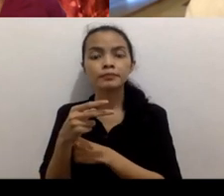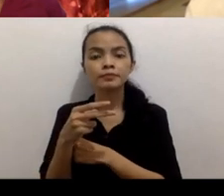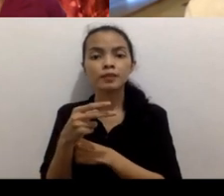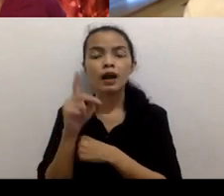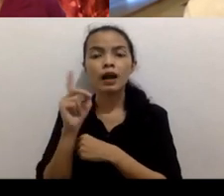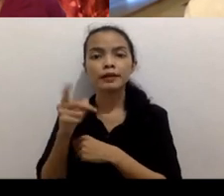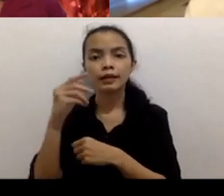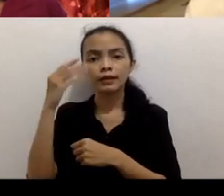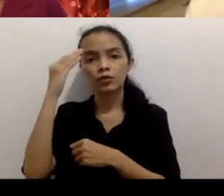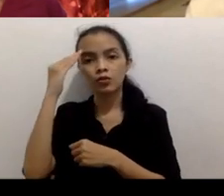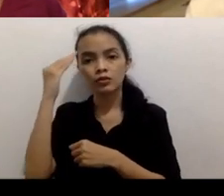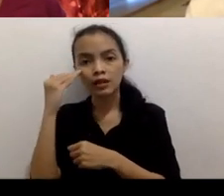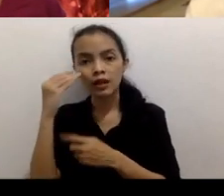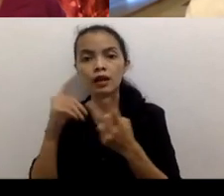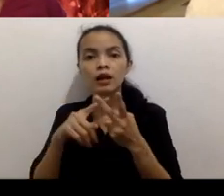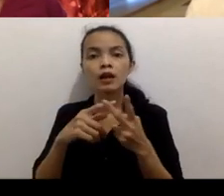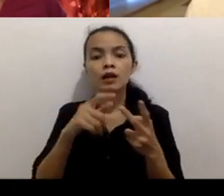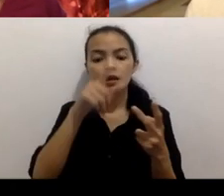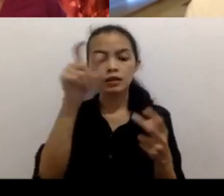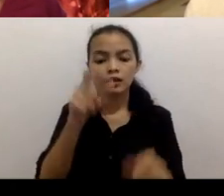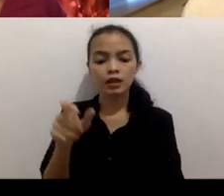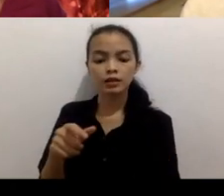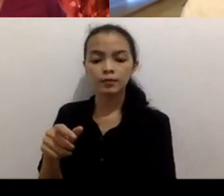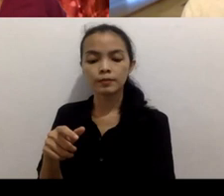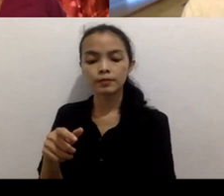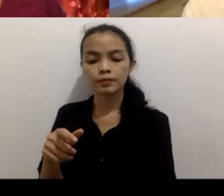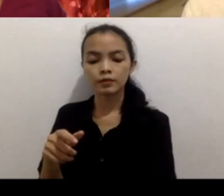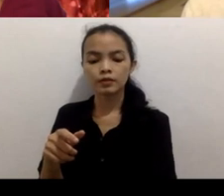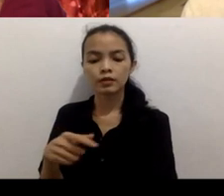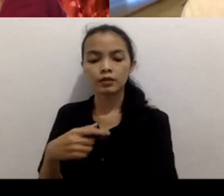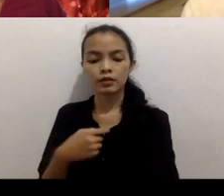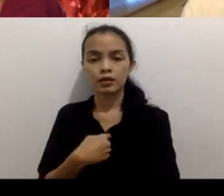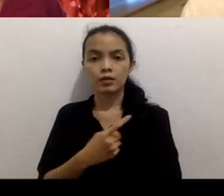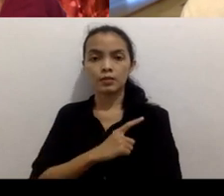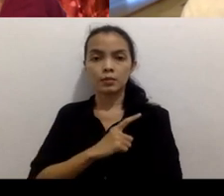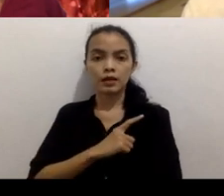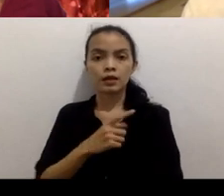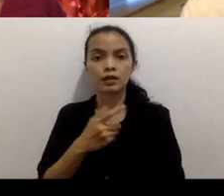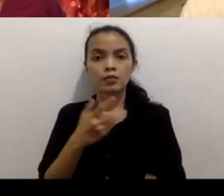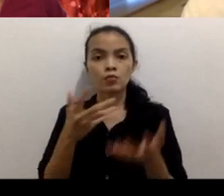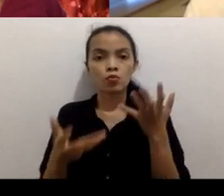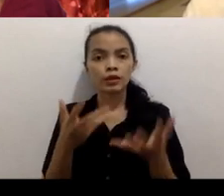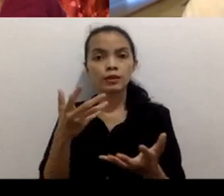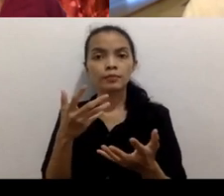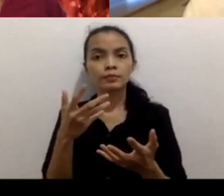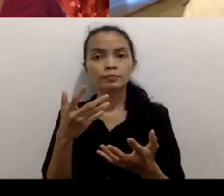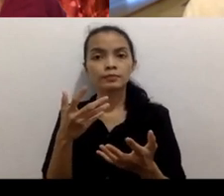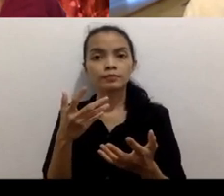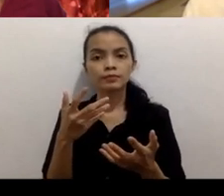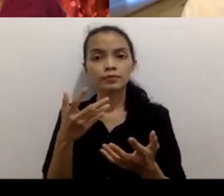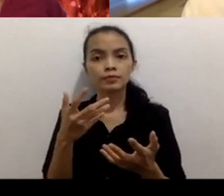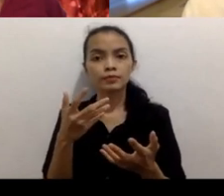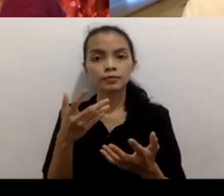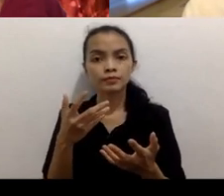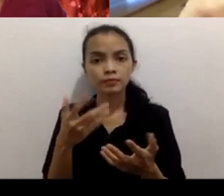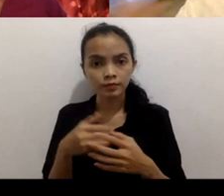in Italy in in in Madrid and I myself even though for a while I made plan to to front